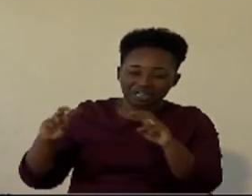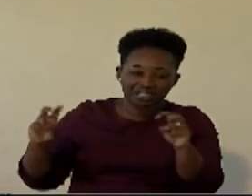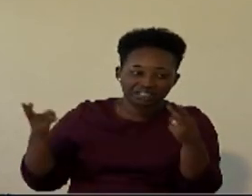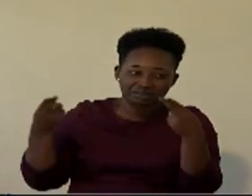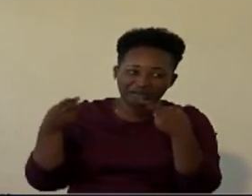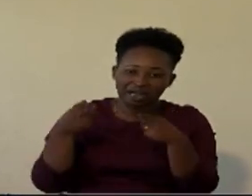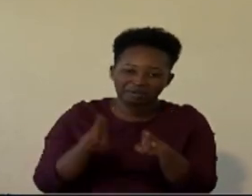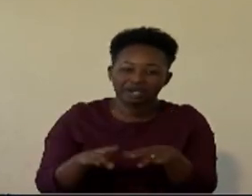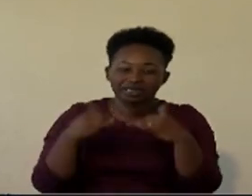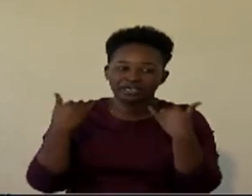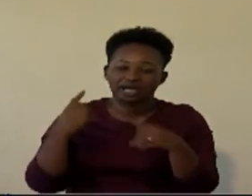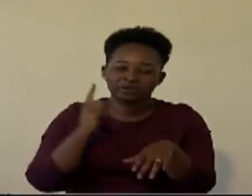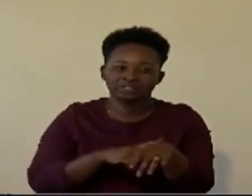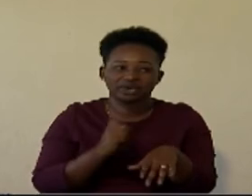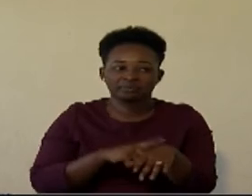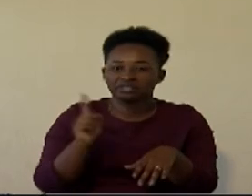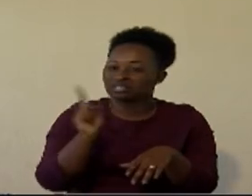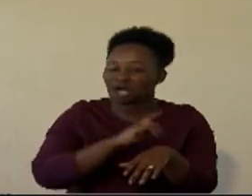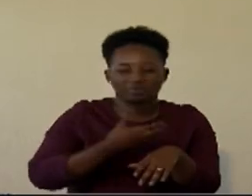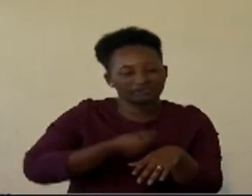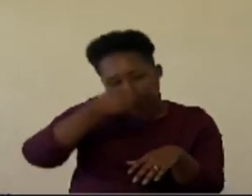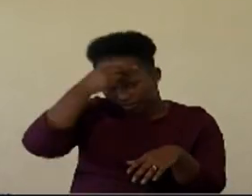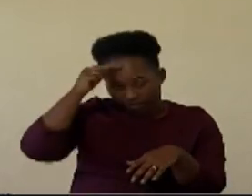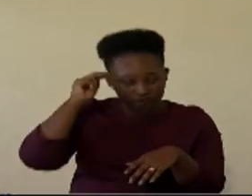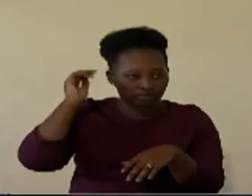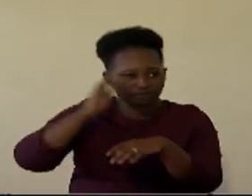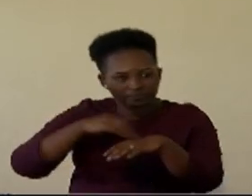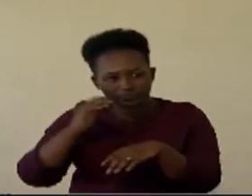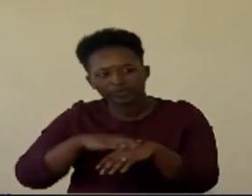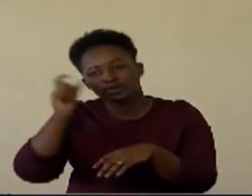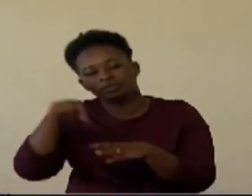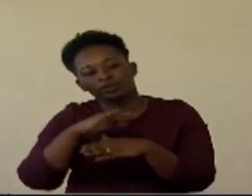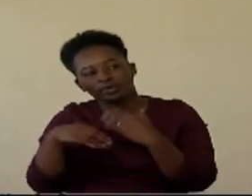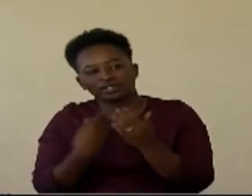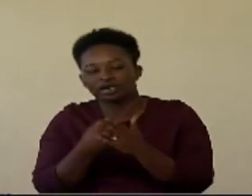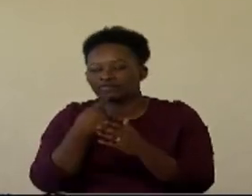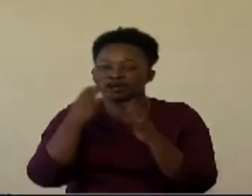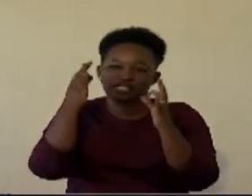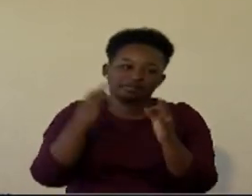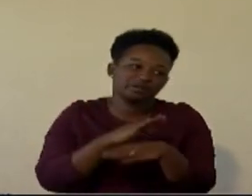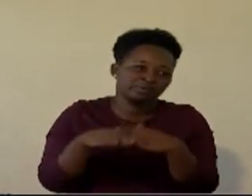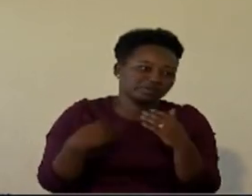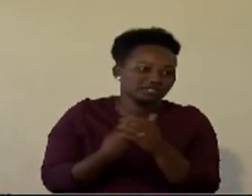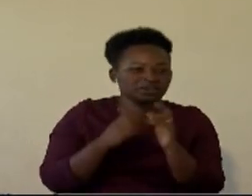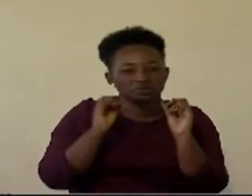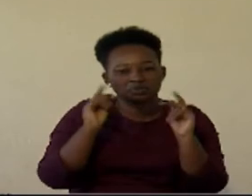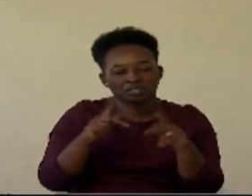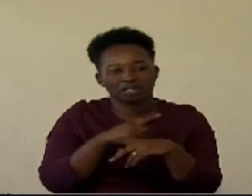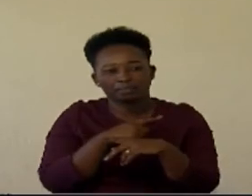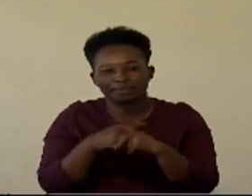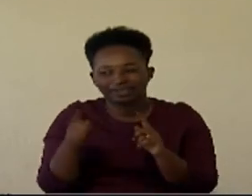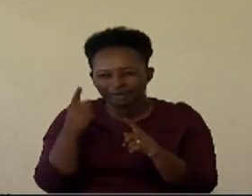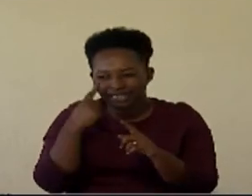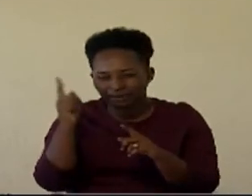The pilot has no reason to be taken to court. Everyone is saying everything looked okay, and they trace the error